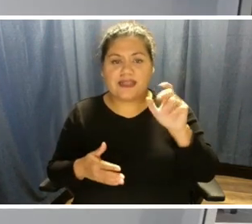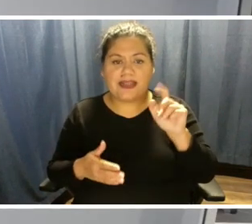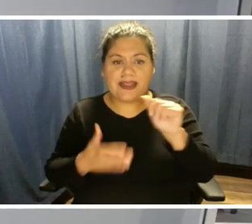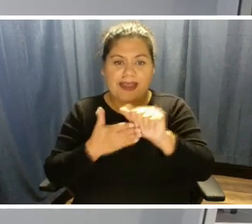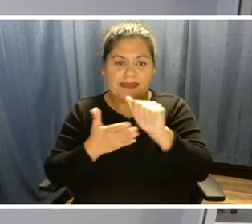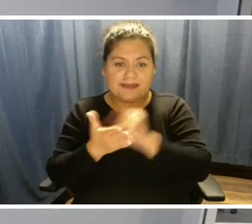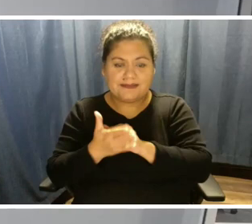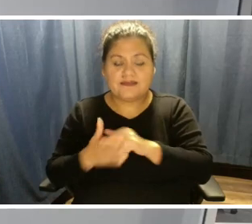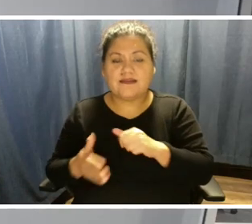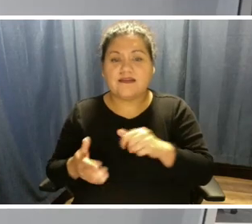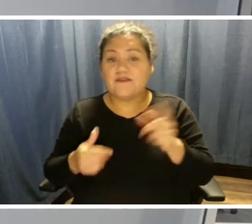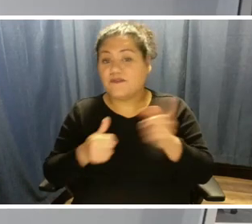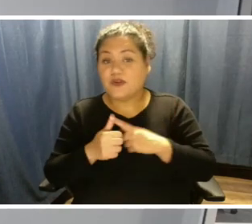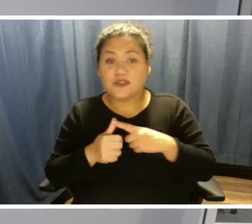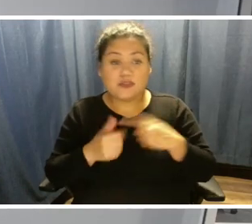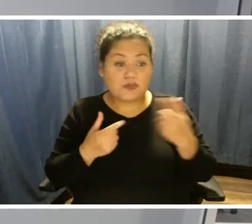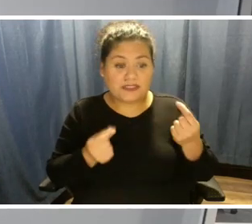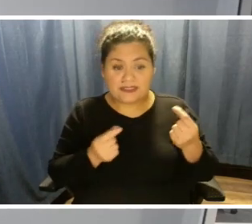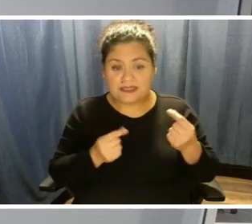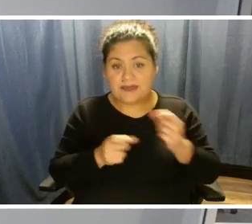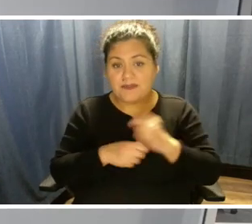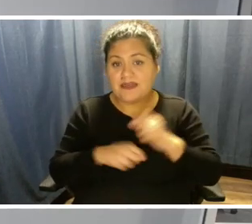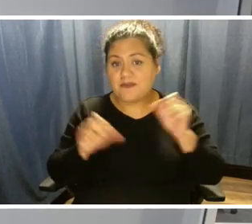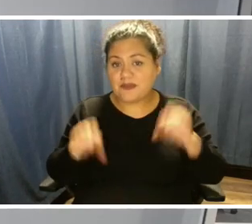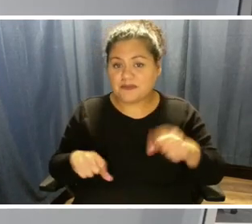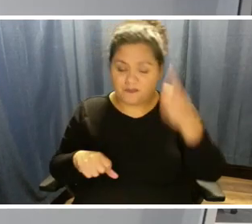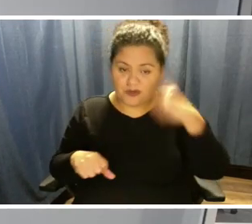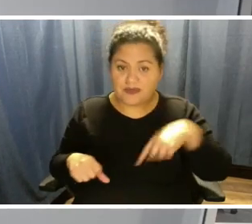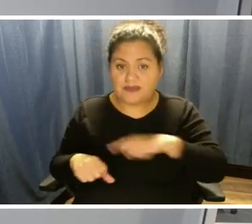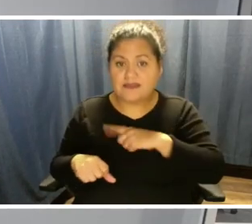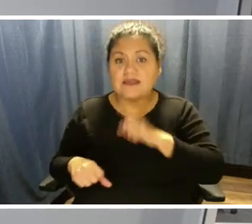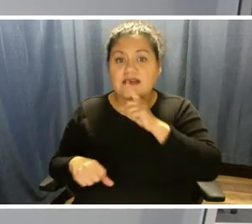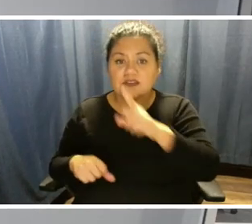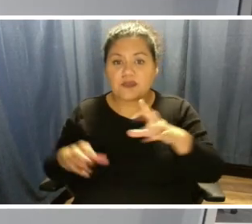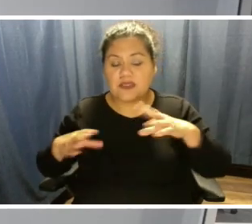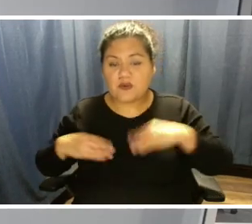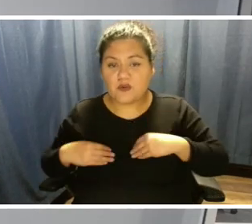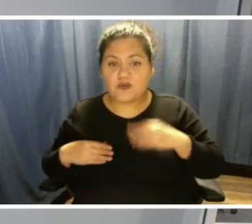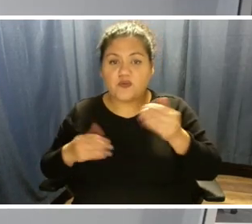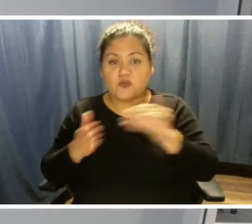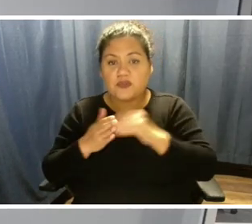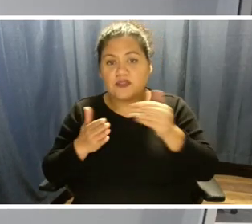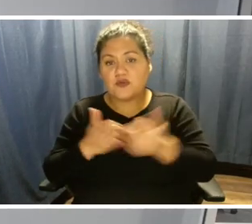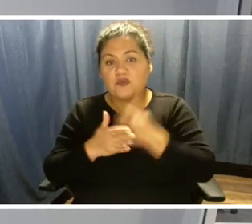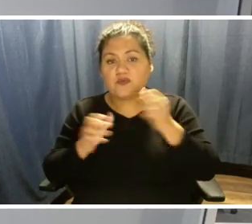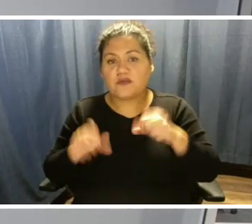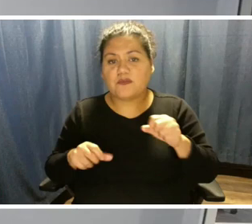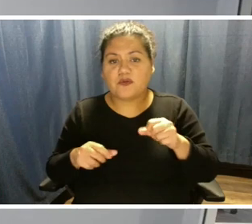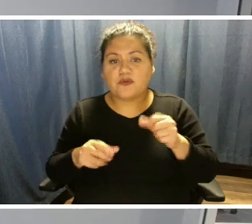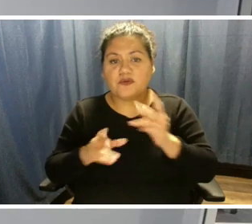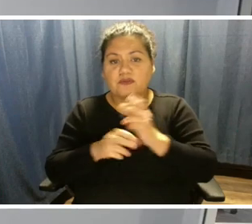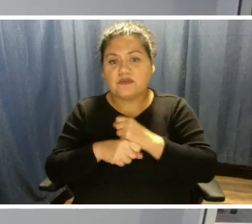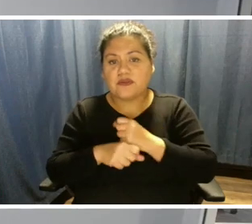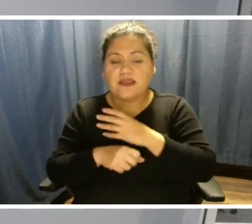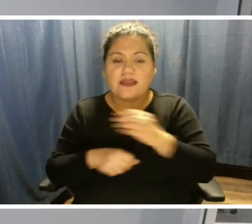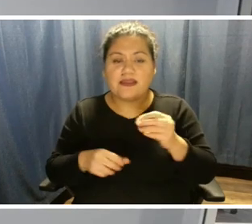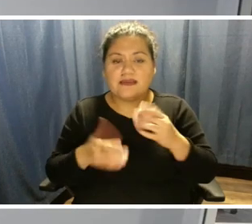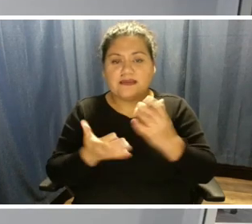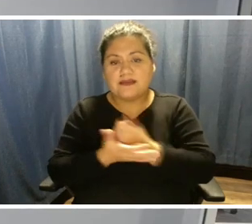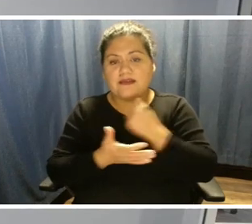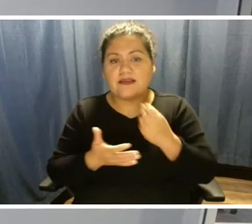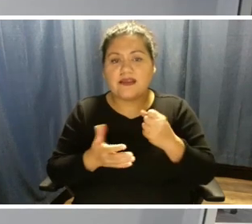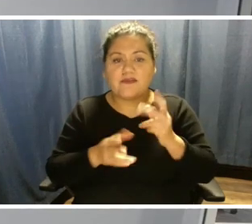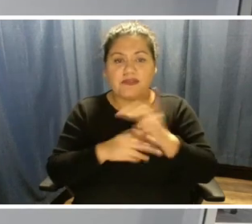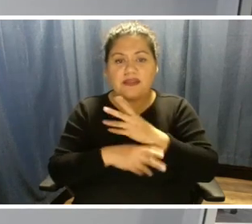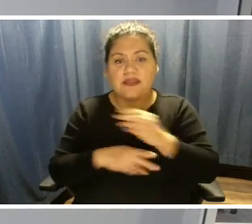first thing it did, it made it possible for us to actually own renewable generation and take advantage of production and investment